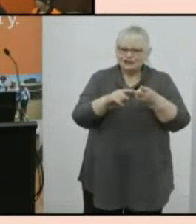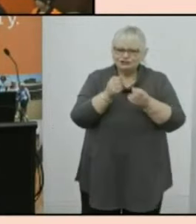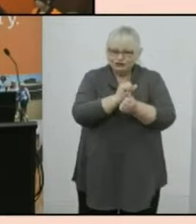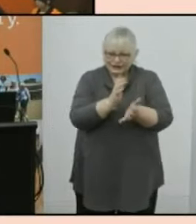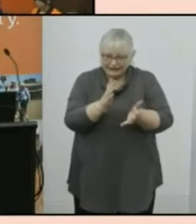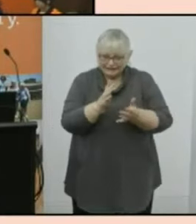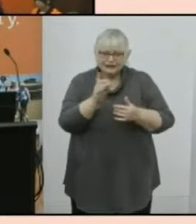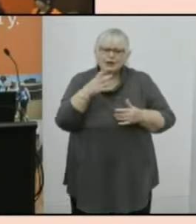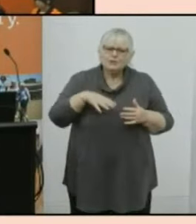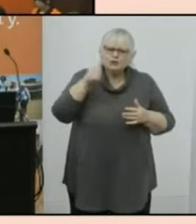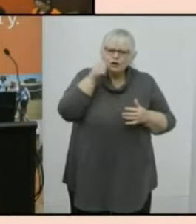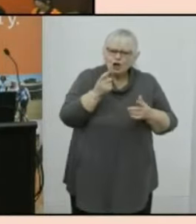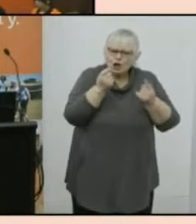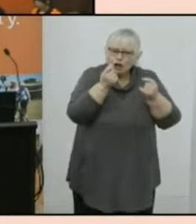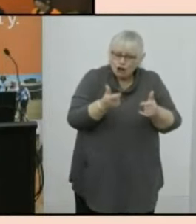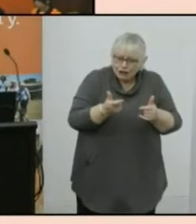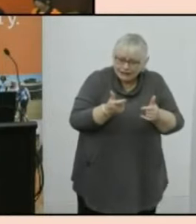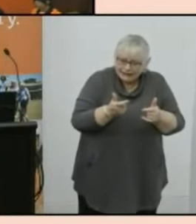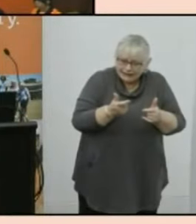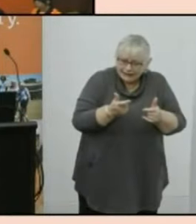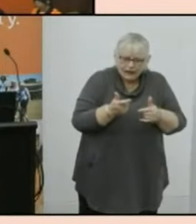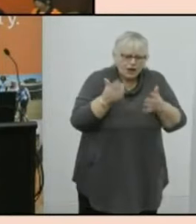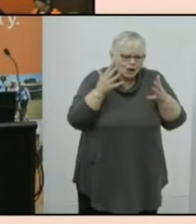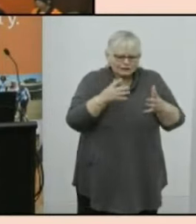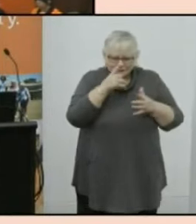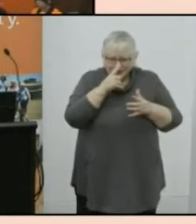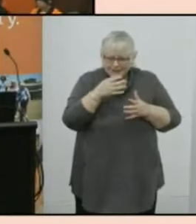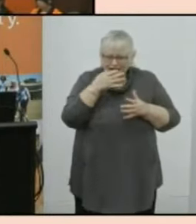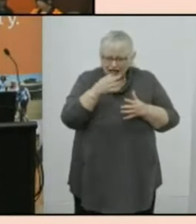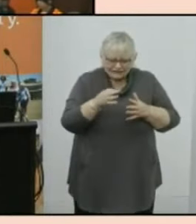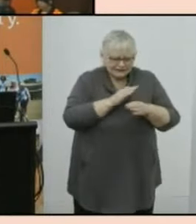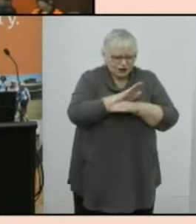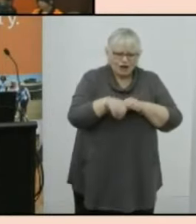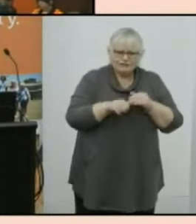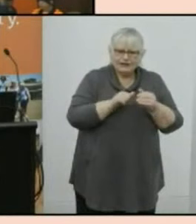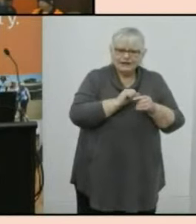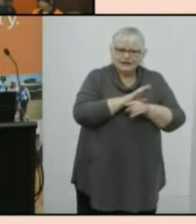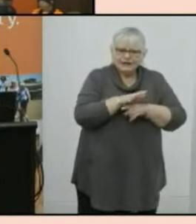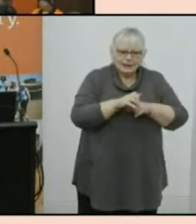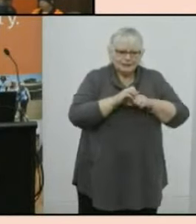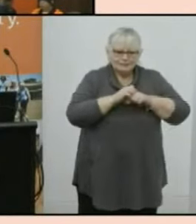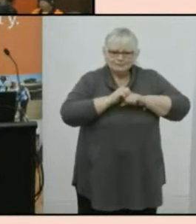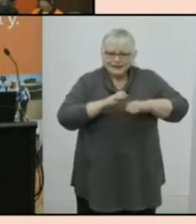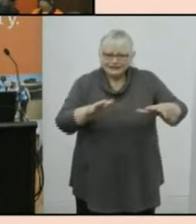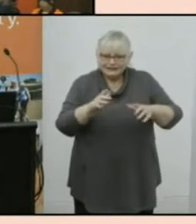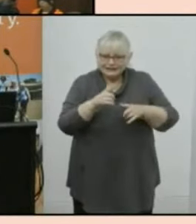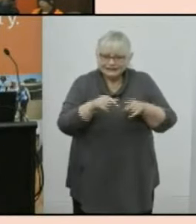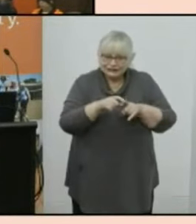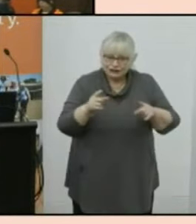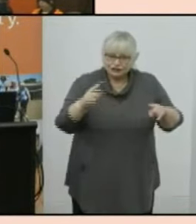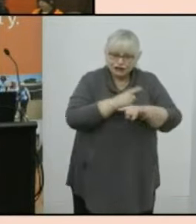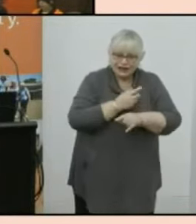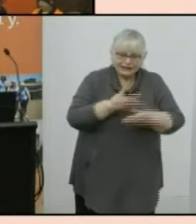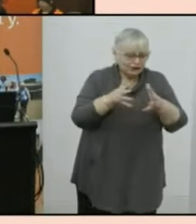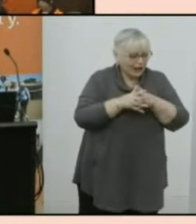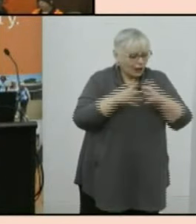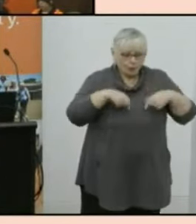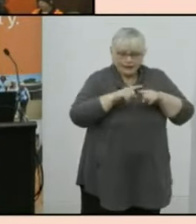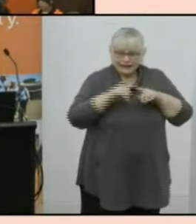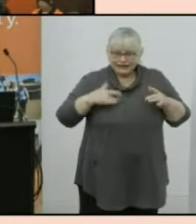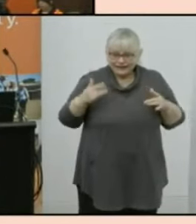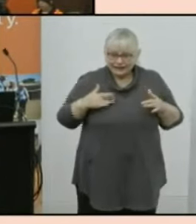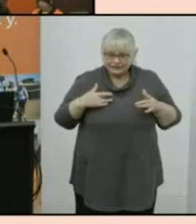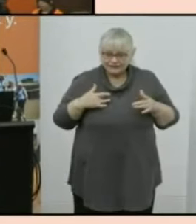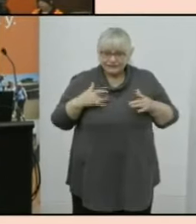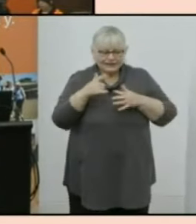know at this early stage i think the question a lot of people are asking about the pandemic is did it change fundamental ways in which we live like did we